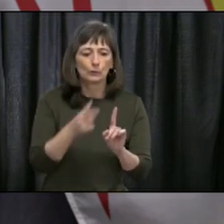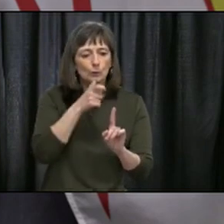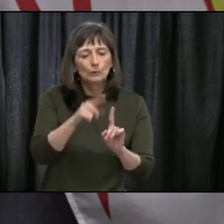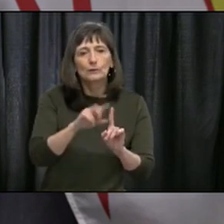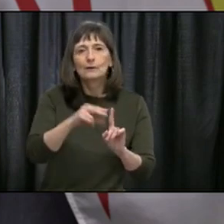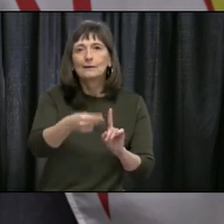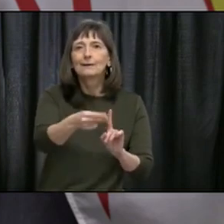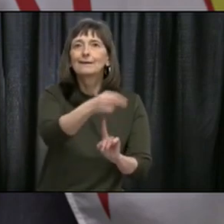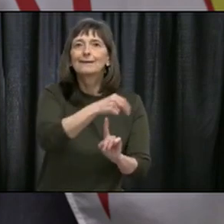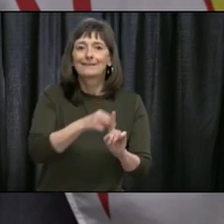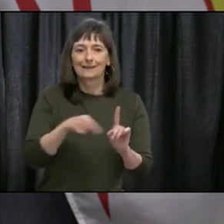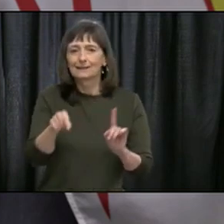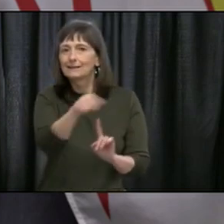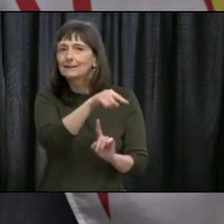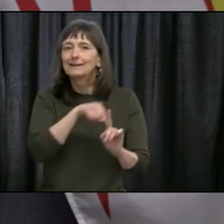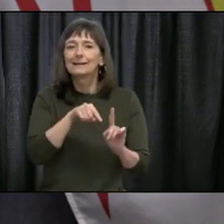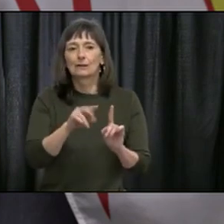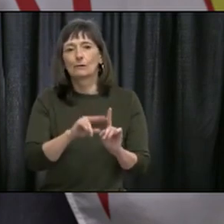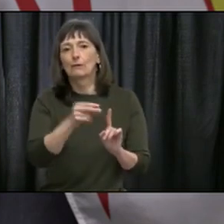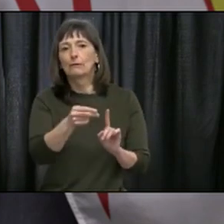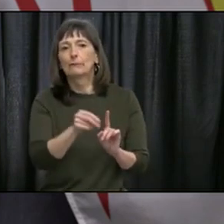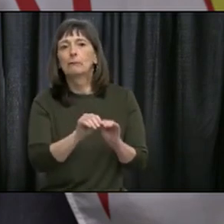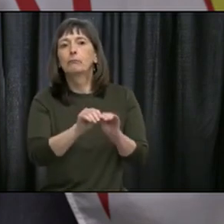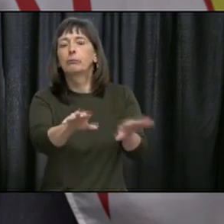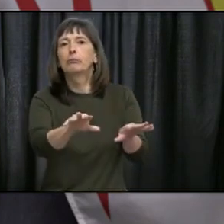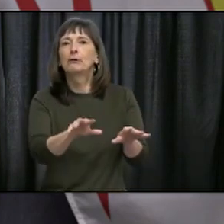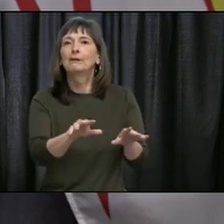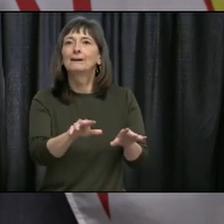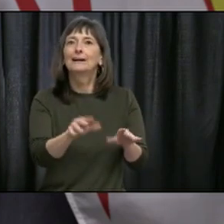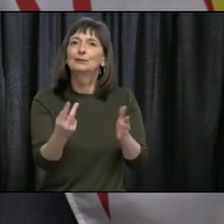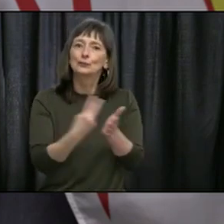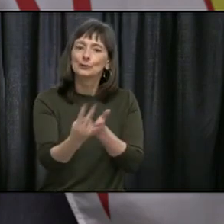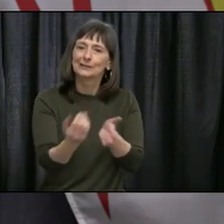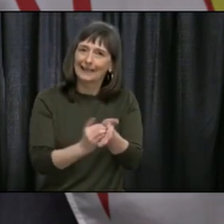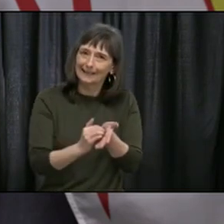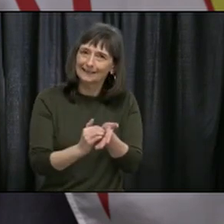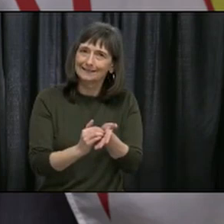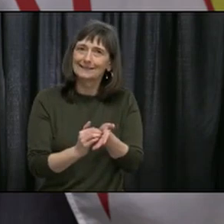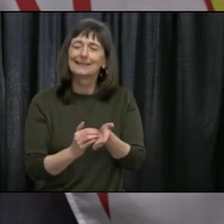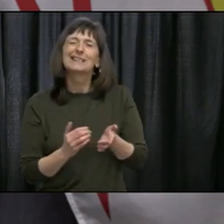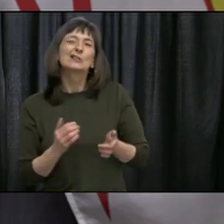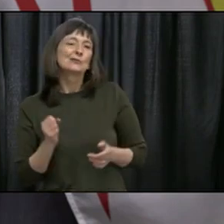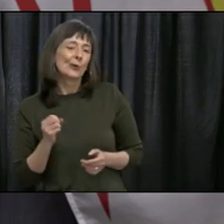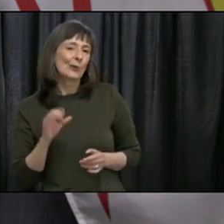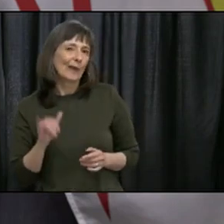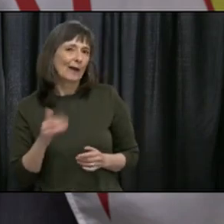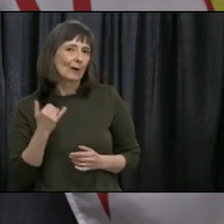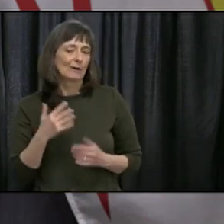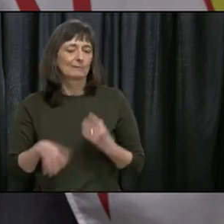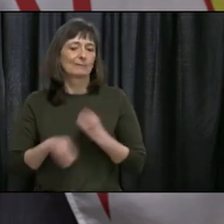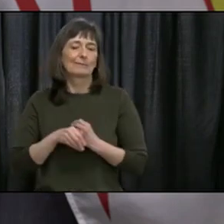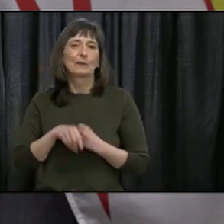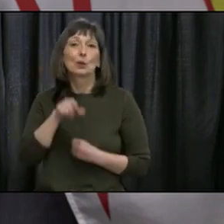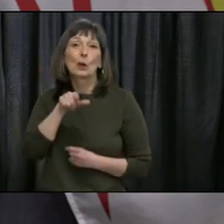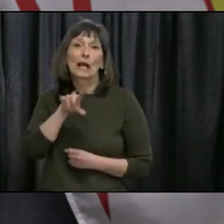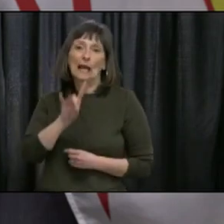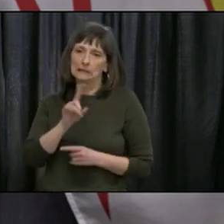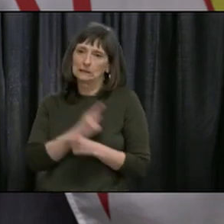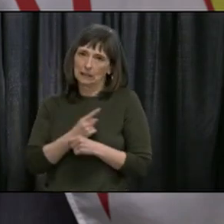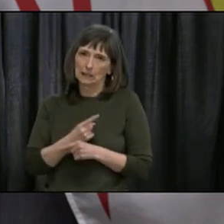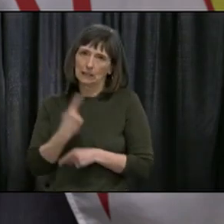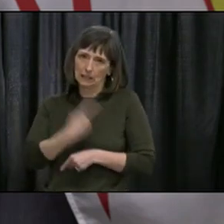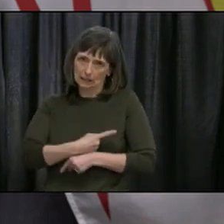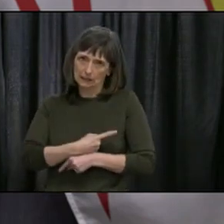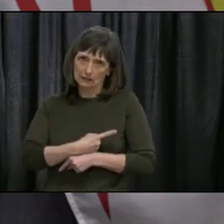how our measure, how relaxing our measures, what effect they're going to have. and that's why we used the period of two incubation, the